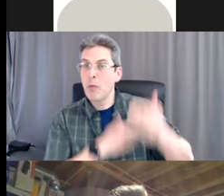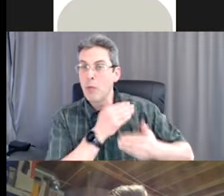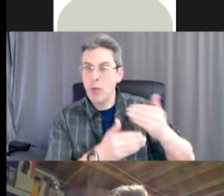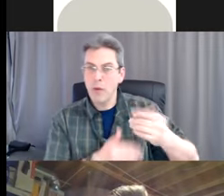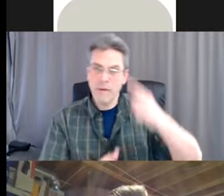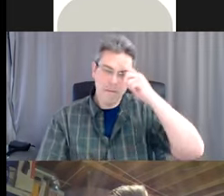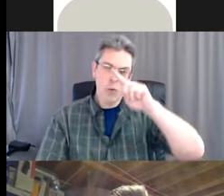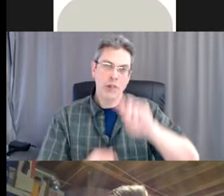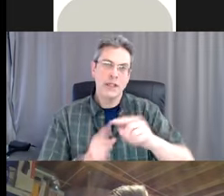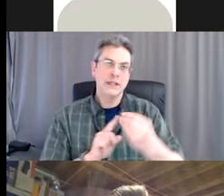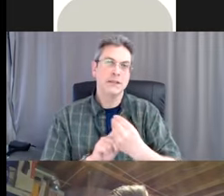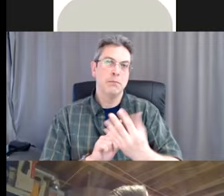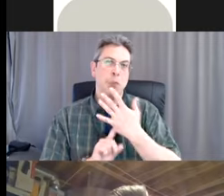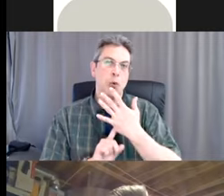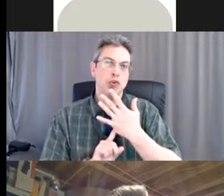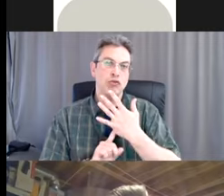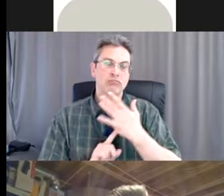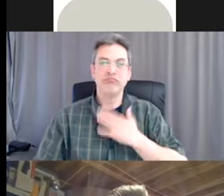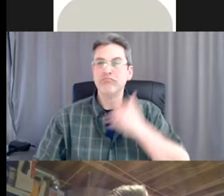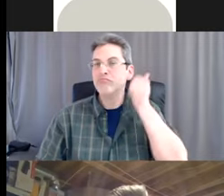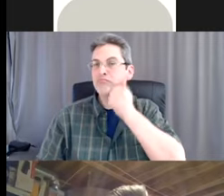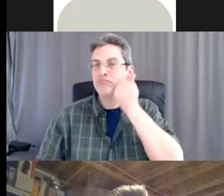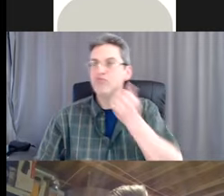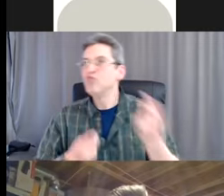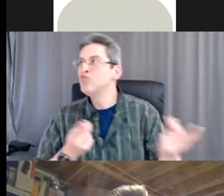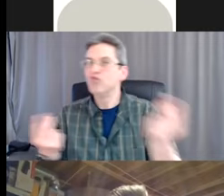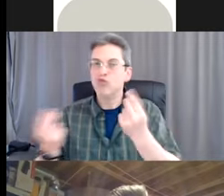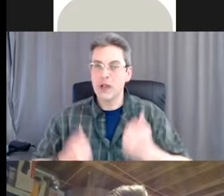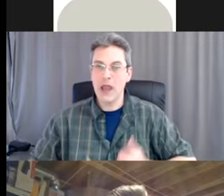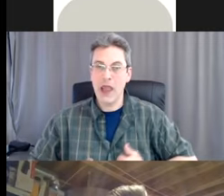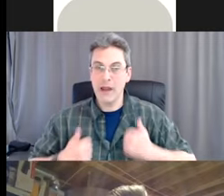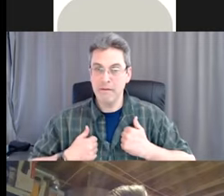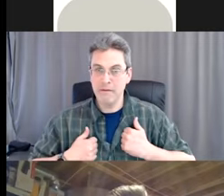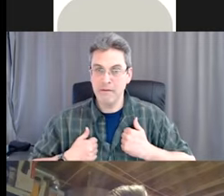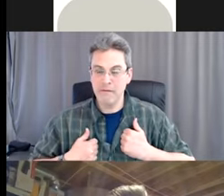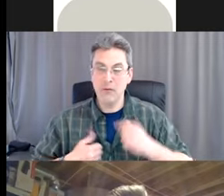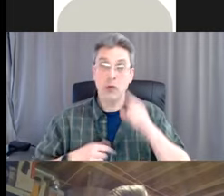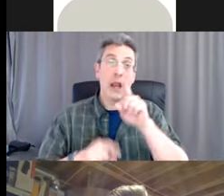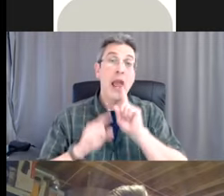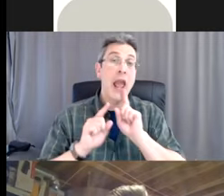life? And again, once you've put in your answer, you can hit submit. Okay.